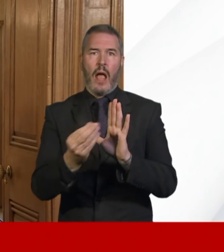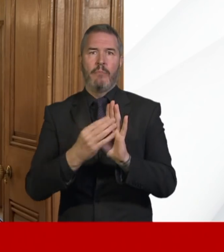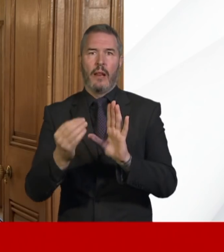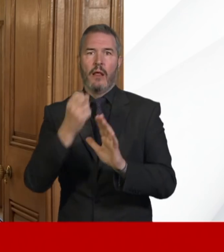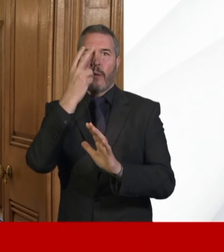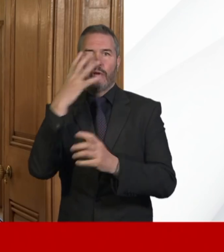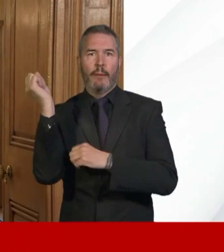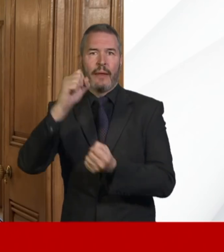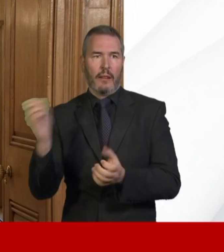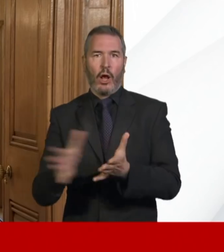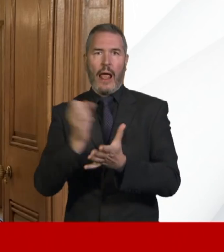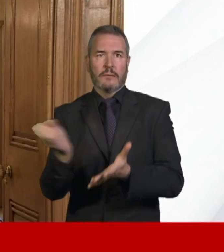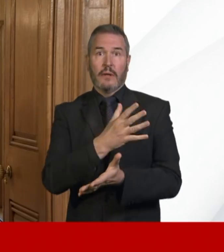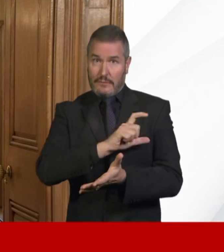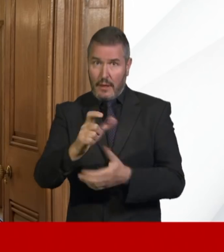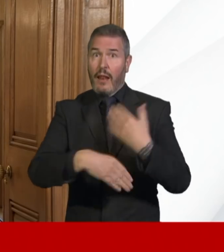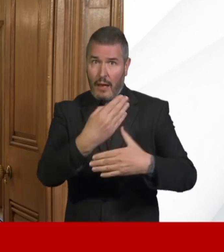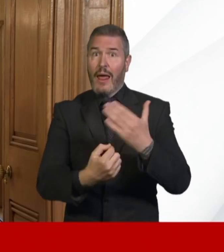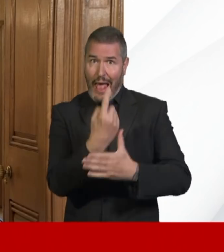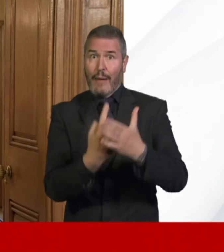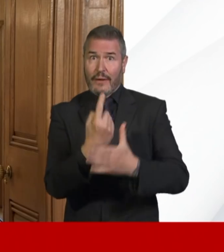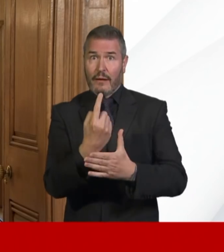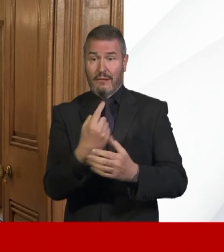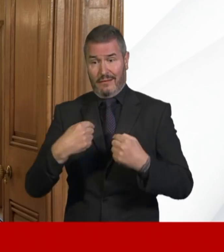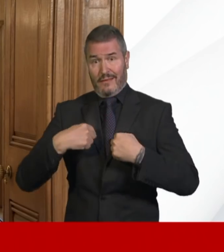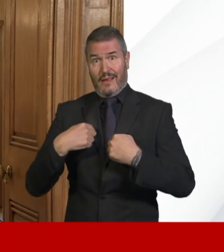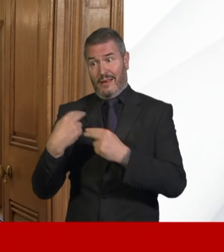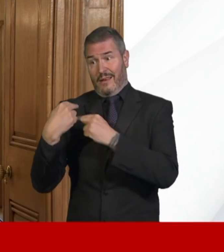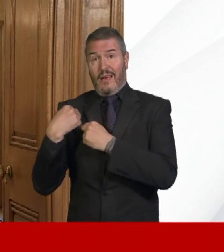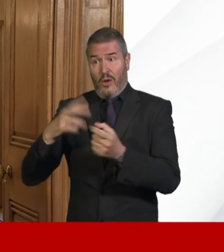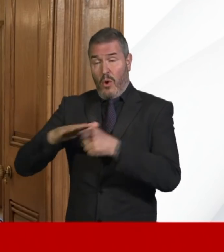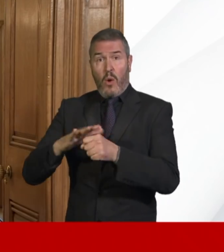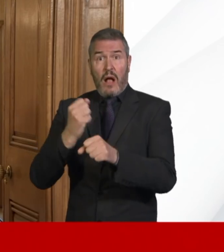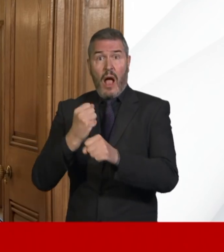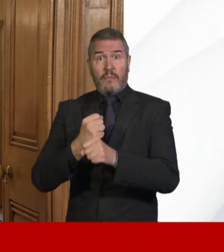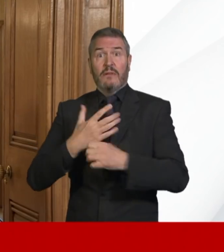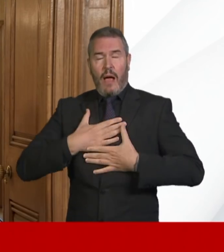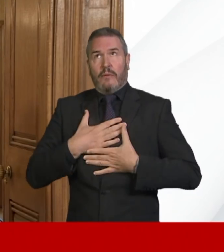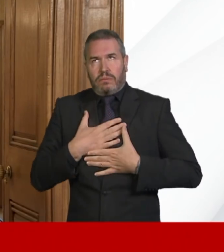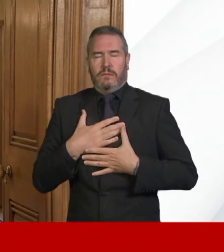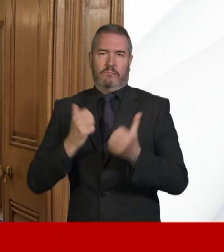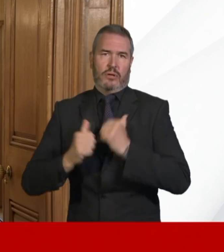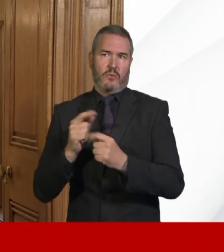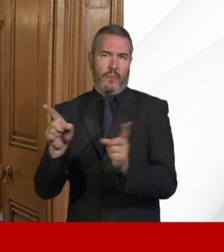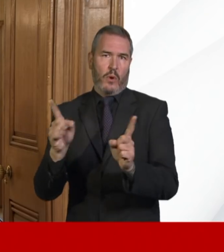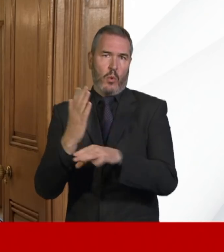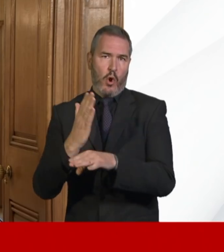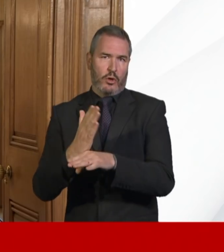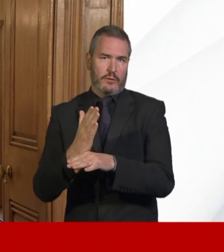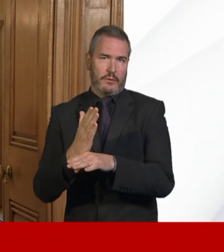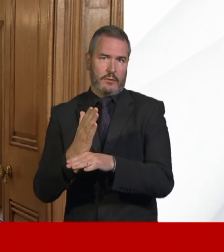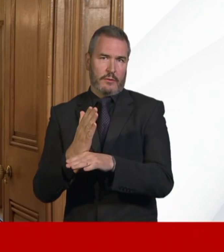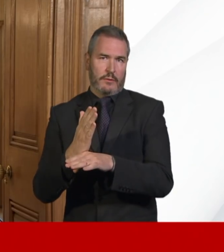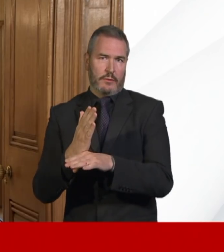collected, none more so than me as the Secretary of State for local government. We all respect the